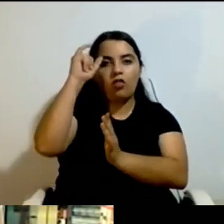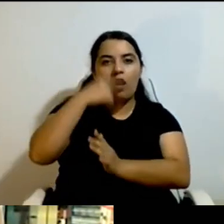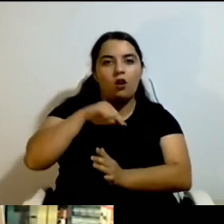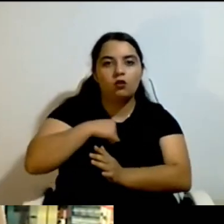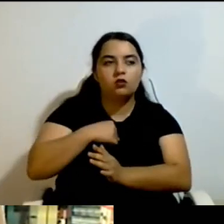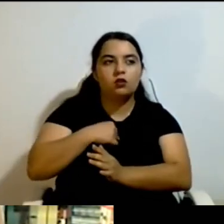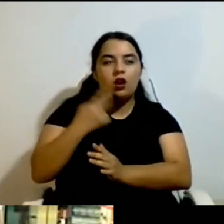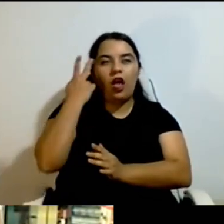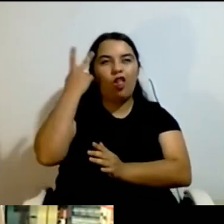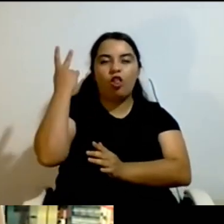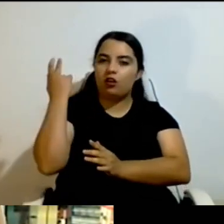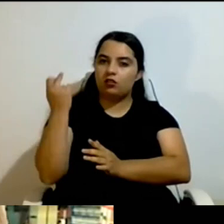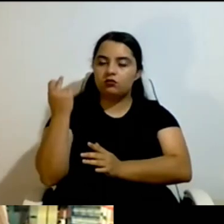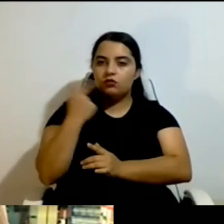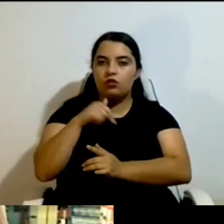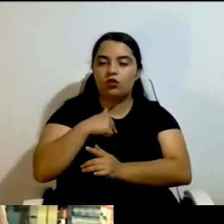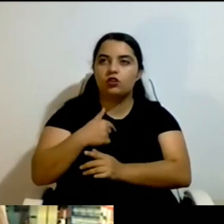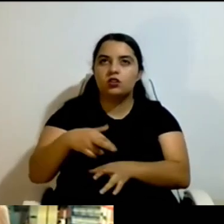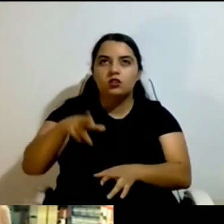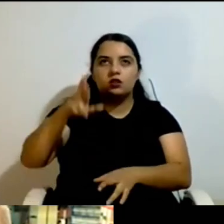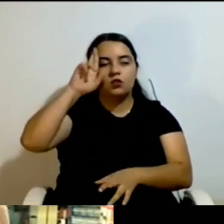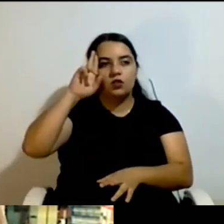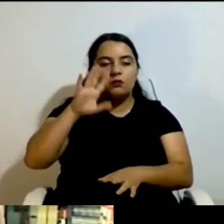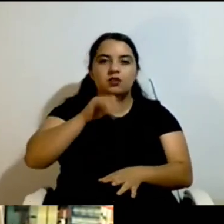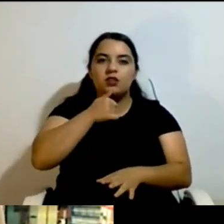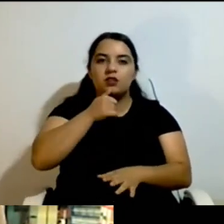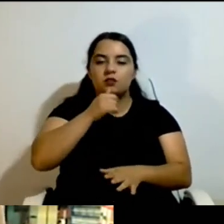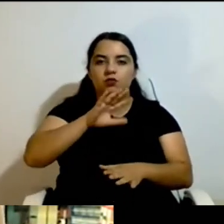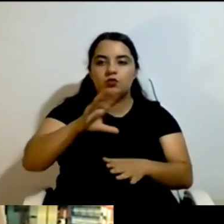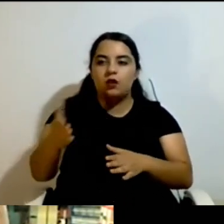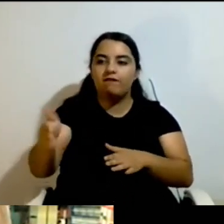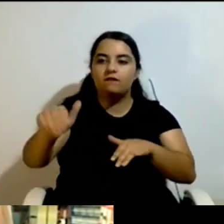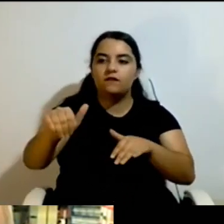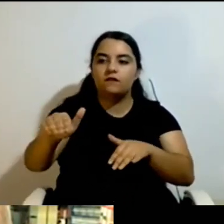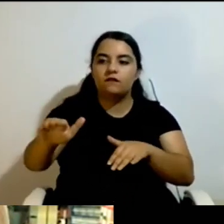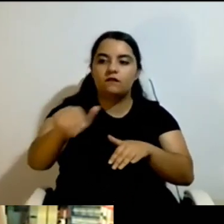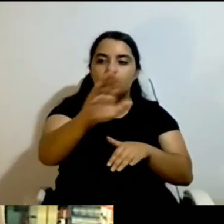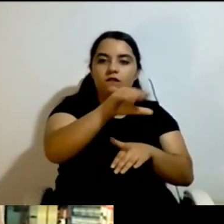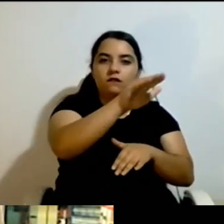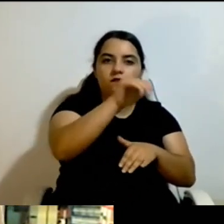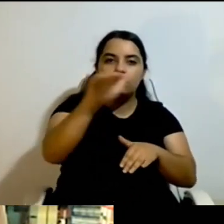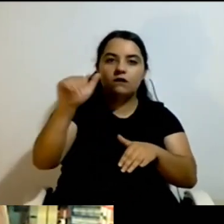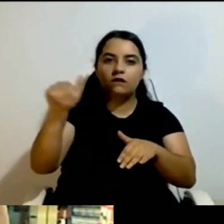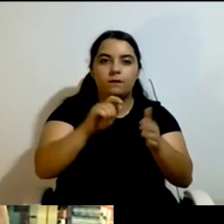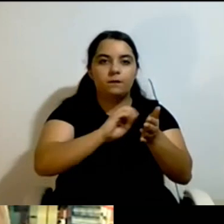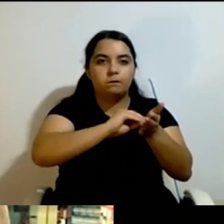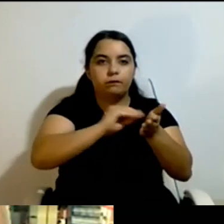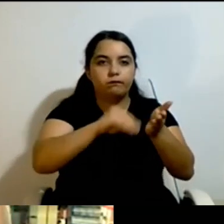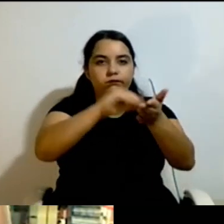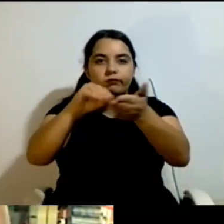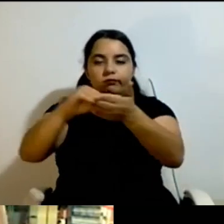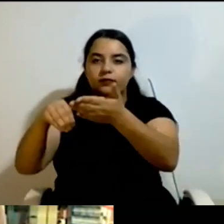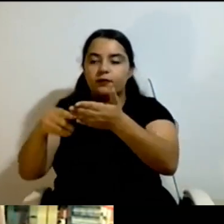force the government to connect subsidies to disability organizations to the